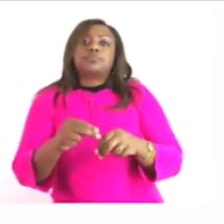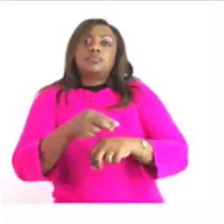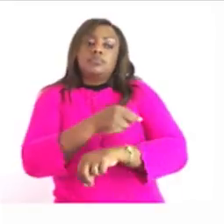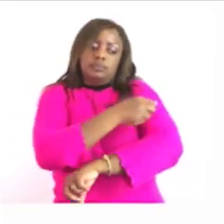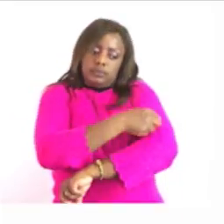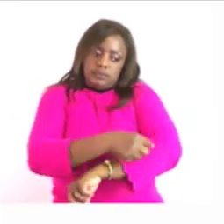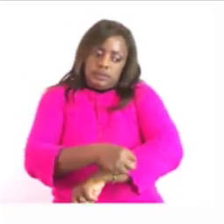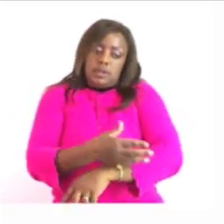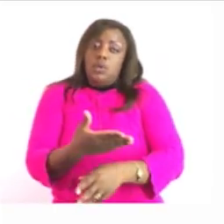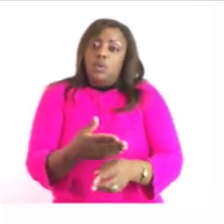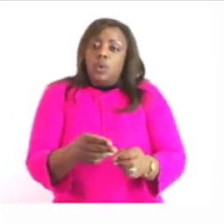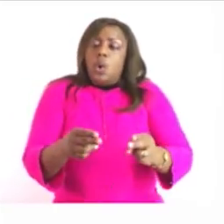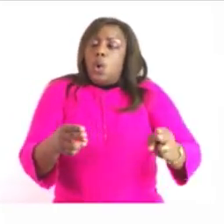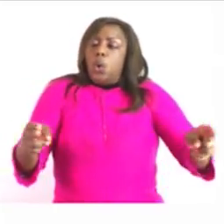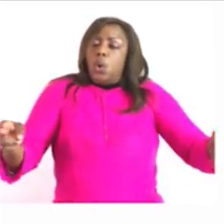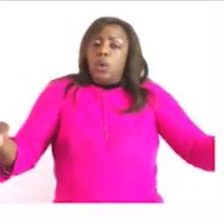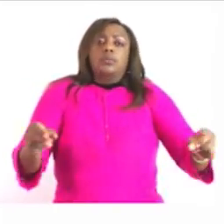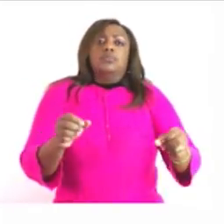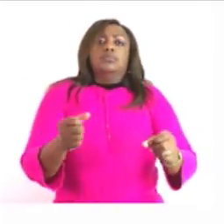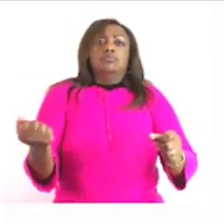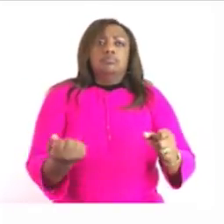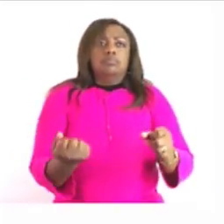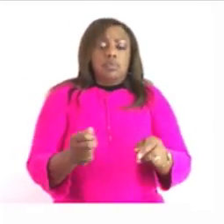if you are to estimate length